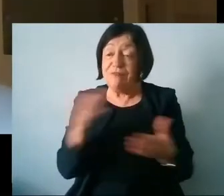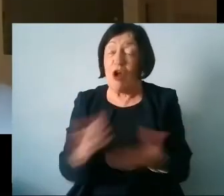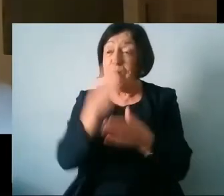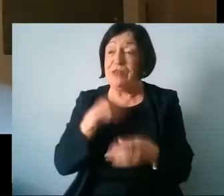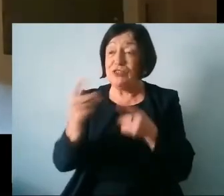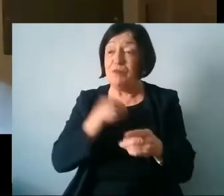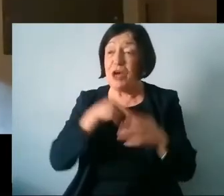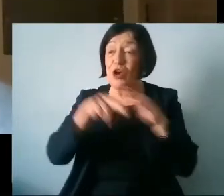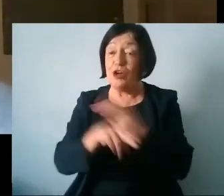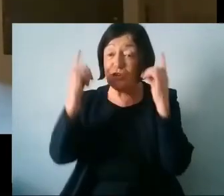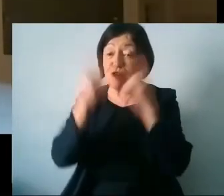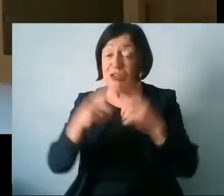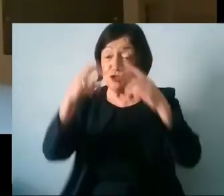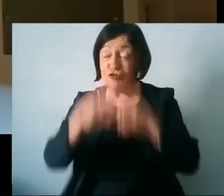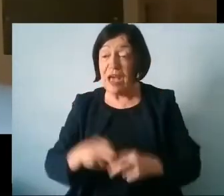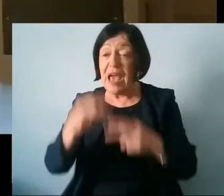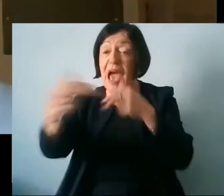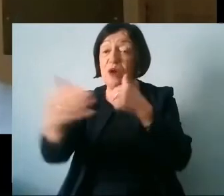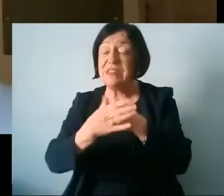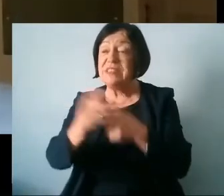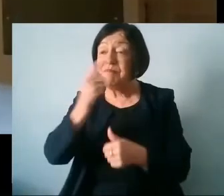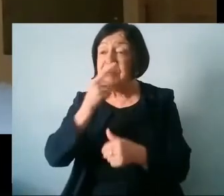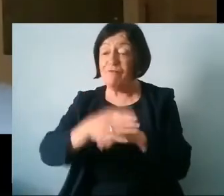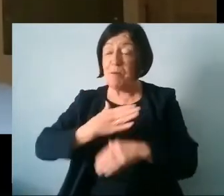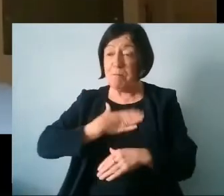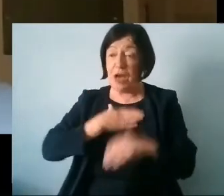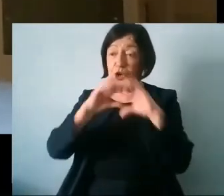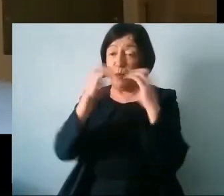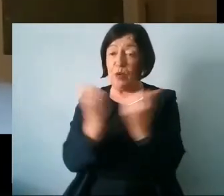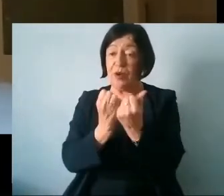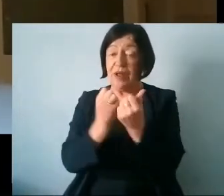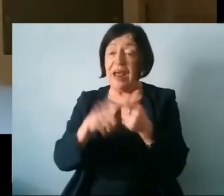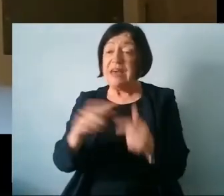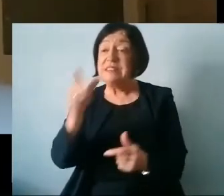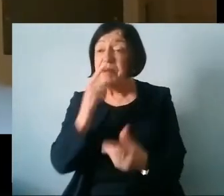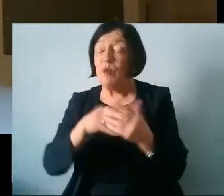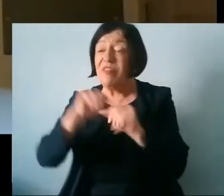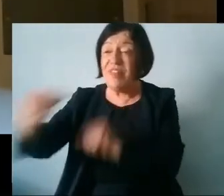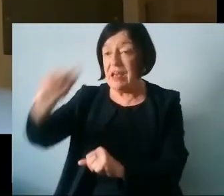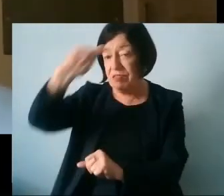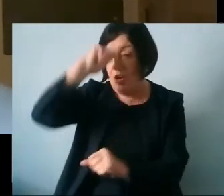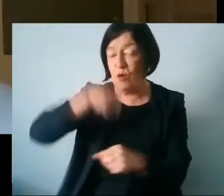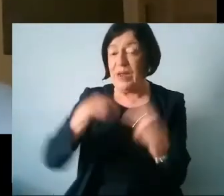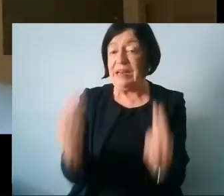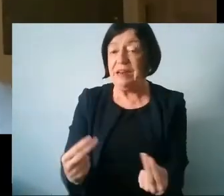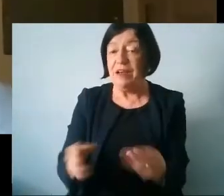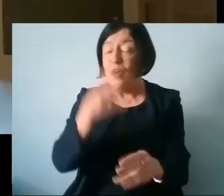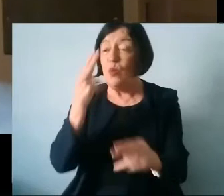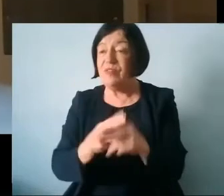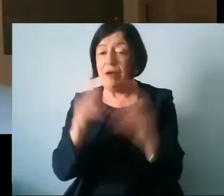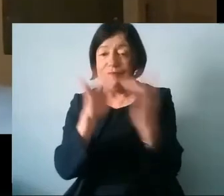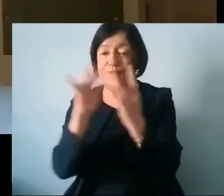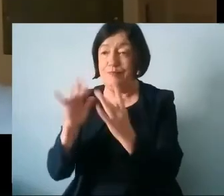research was outsiders speaking for my community and speaking on what they thought that we needed without any engagement